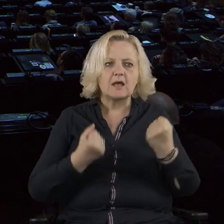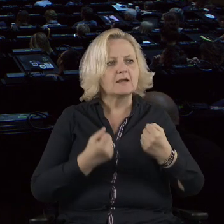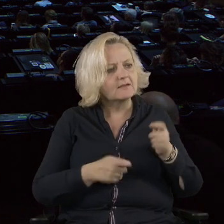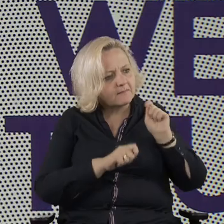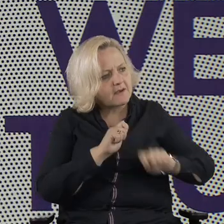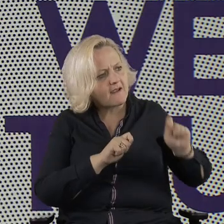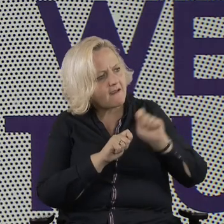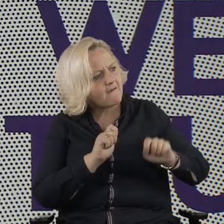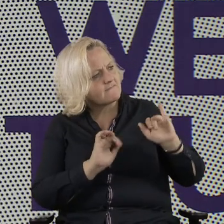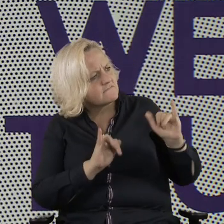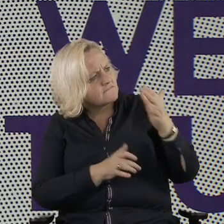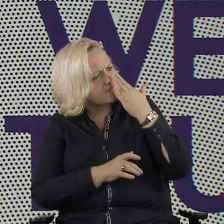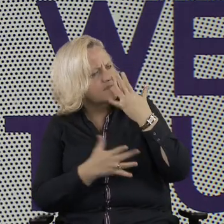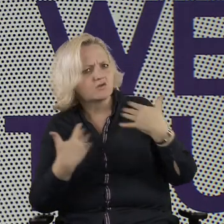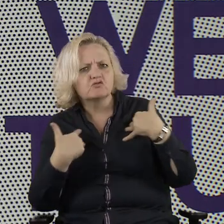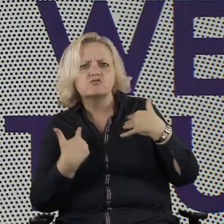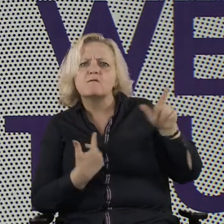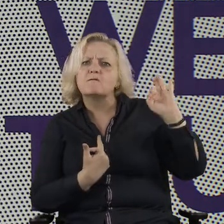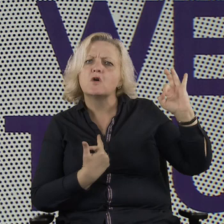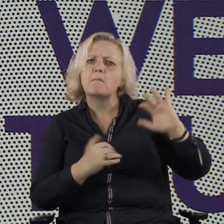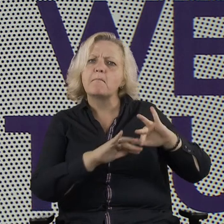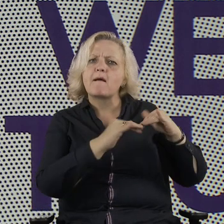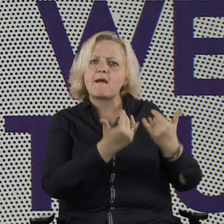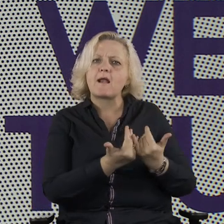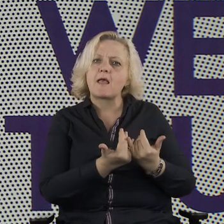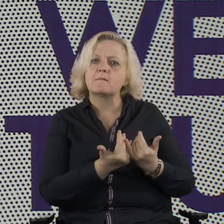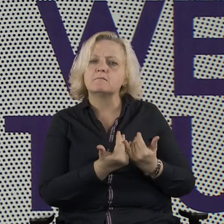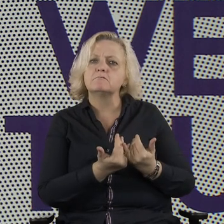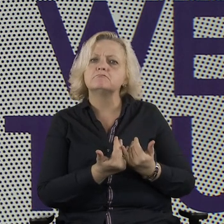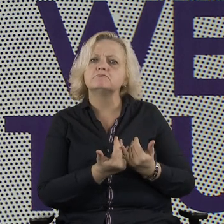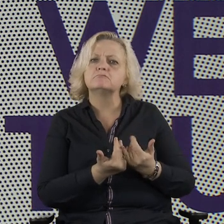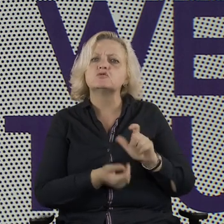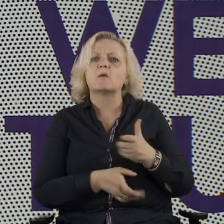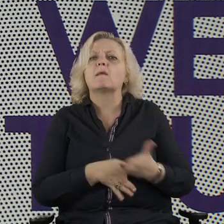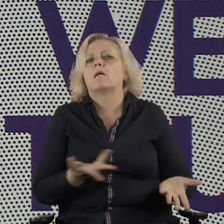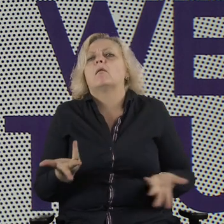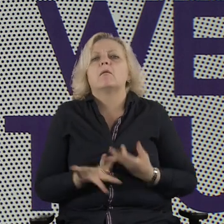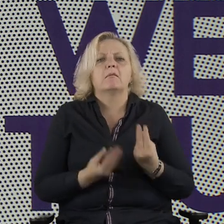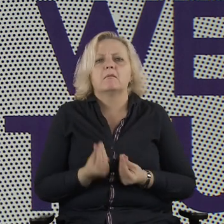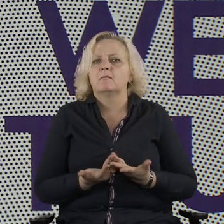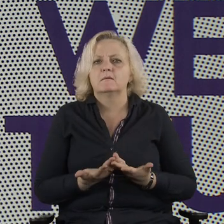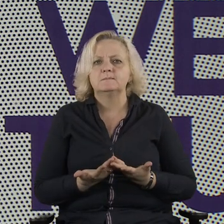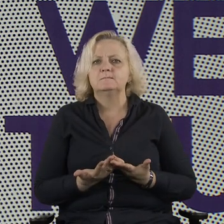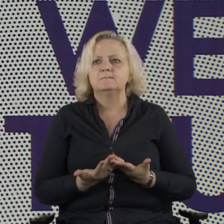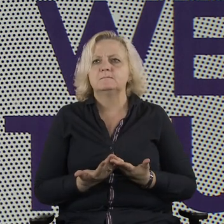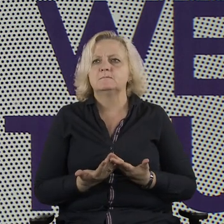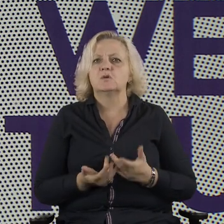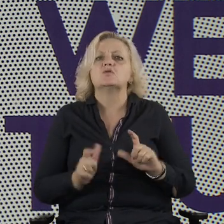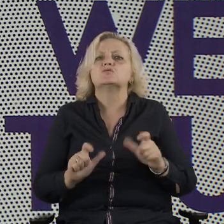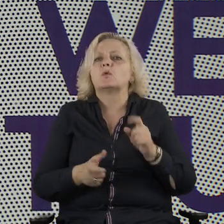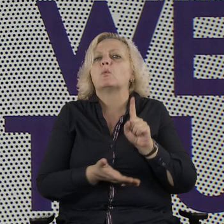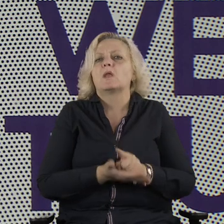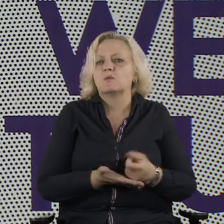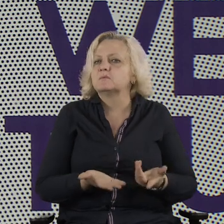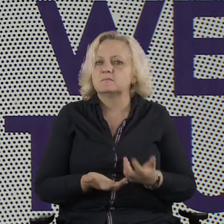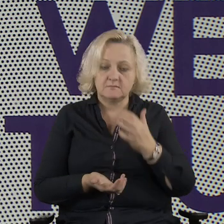Now, you could ask, so what? Where did it actually get you? Well, we've been doing it for the past two